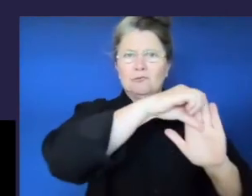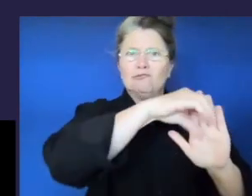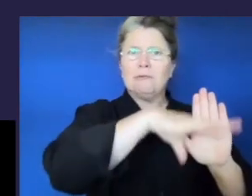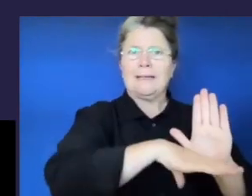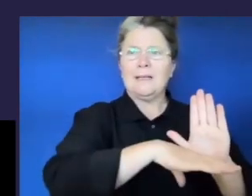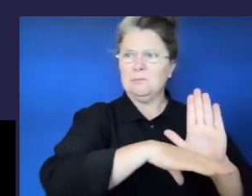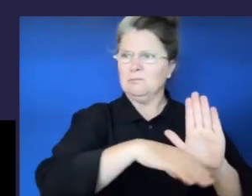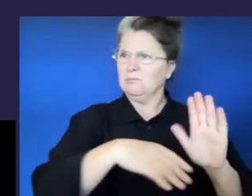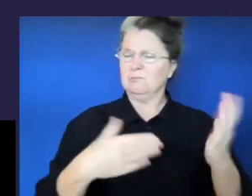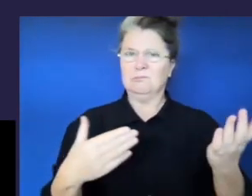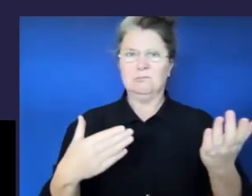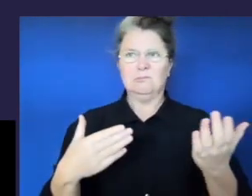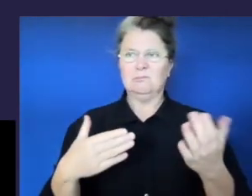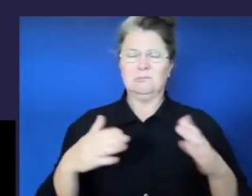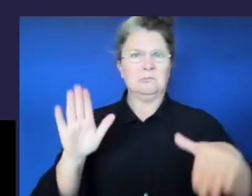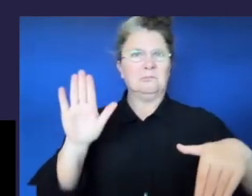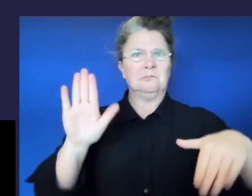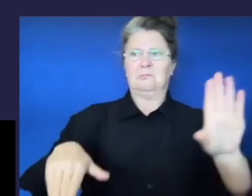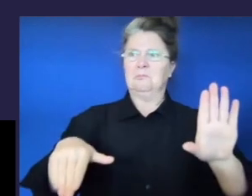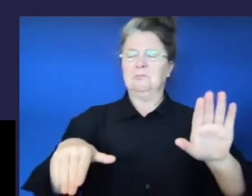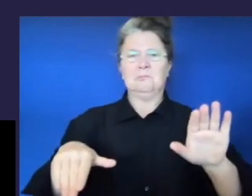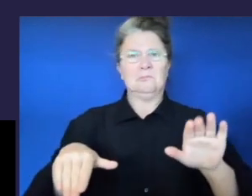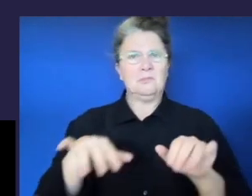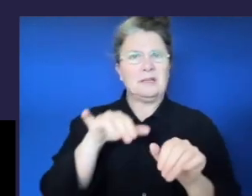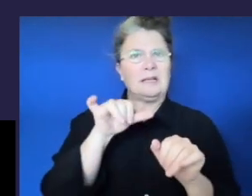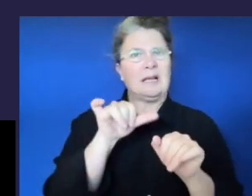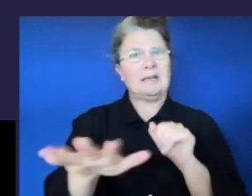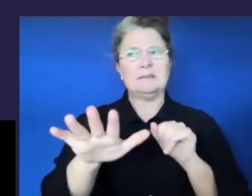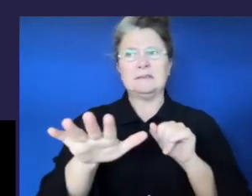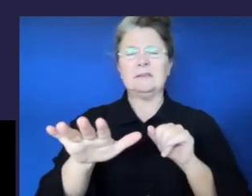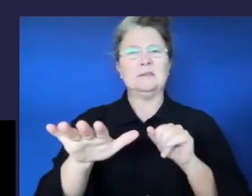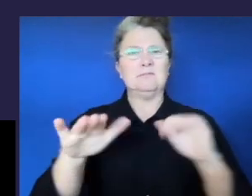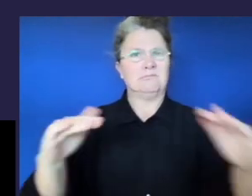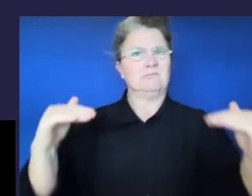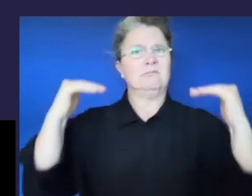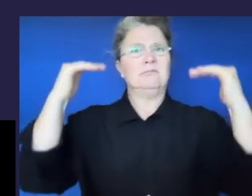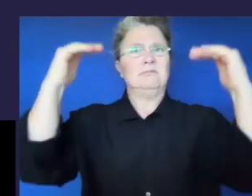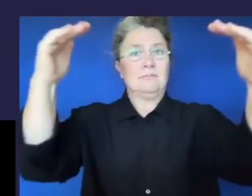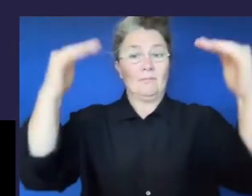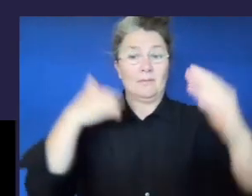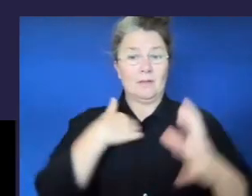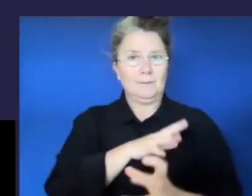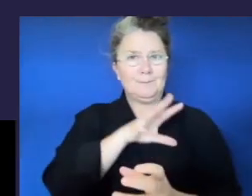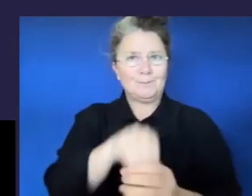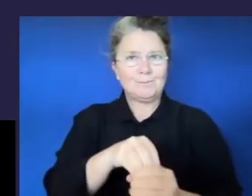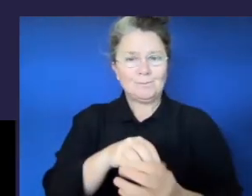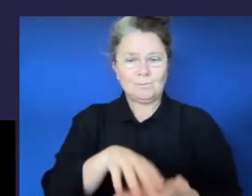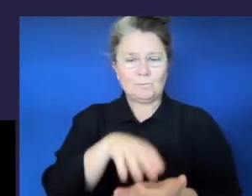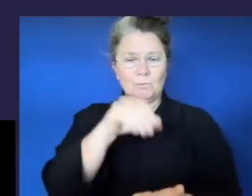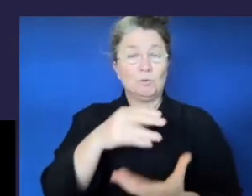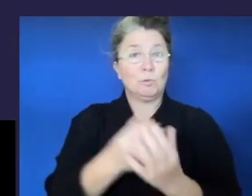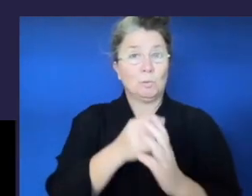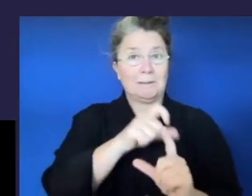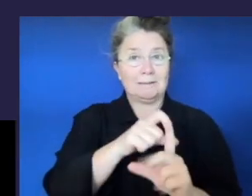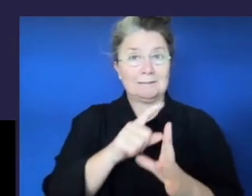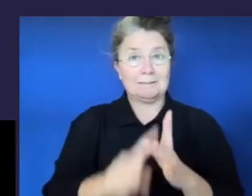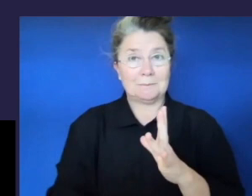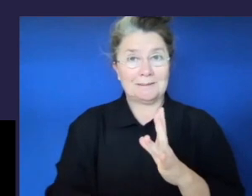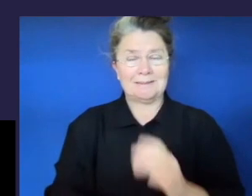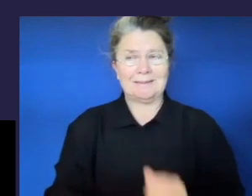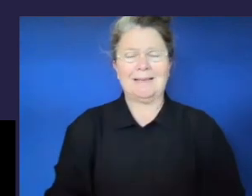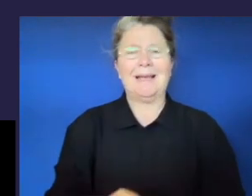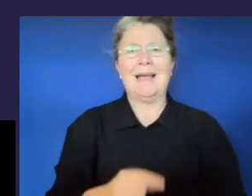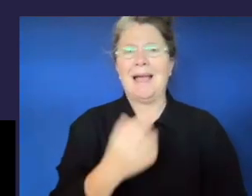and equity for all young Australians, including students with disability. Central to this initiative is the belief that all students